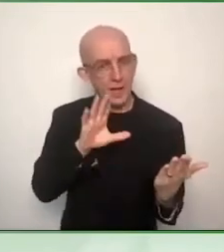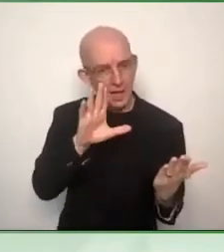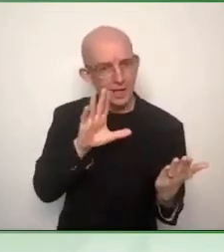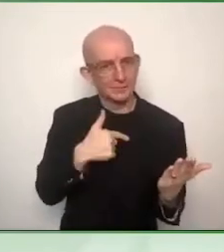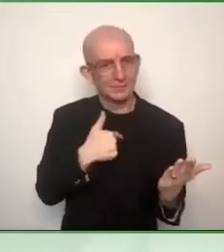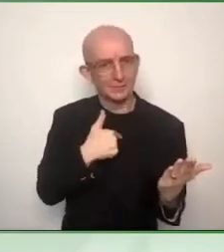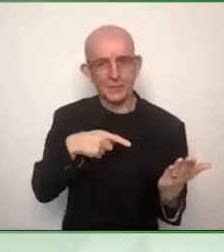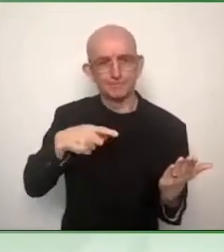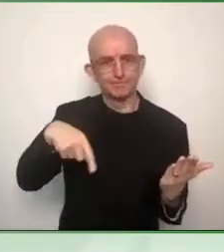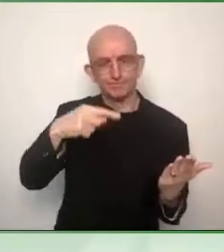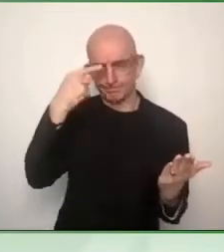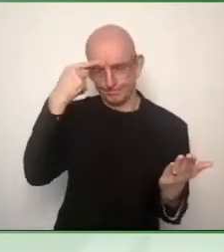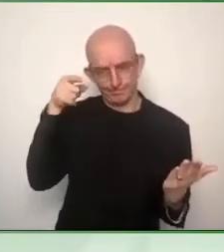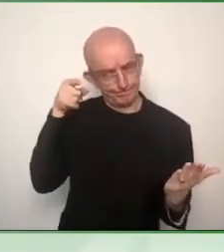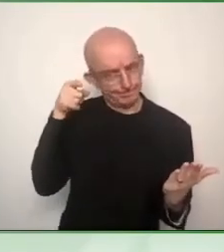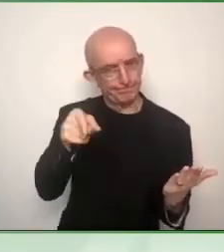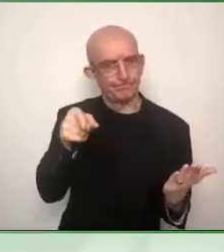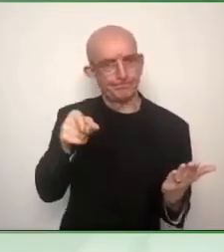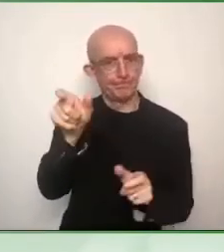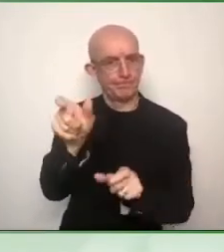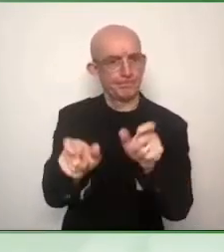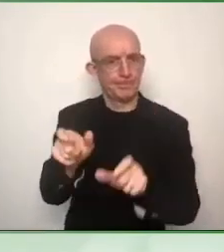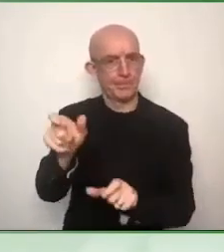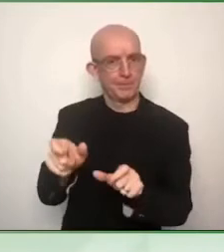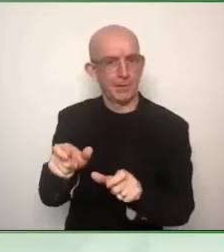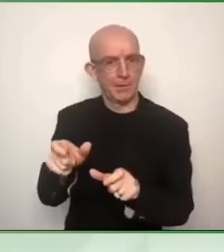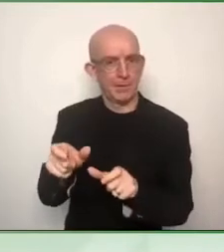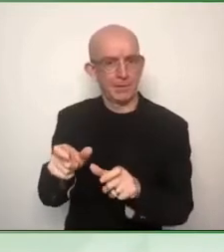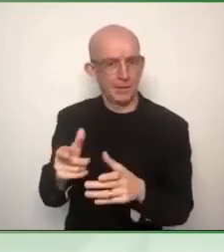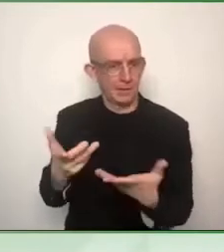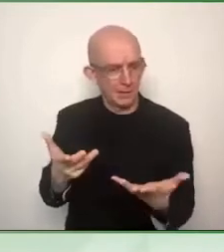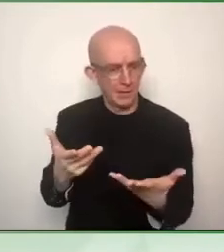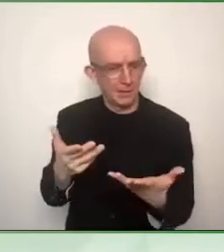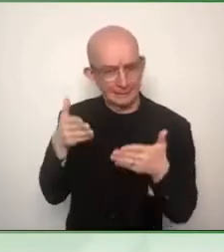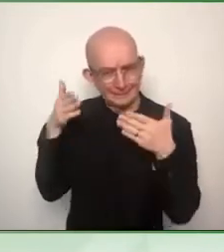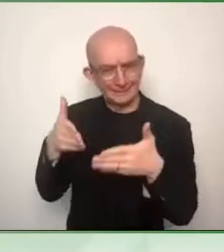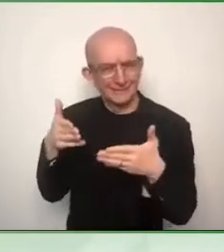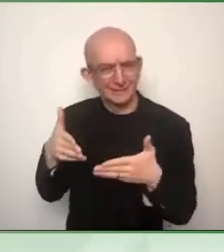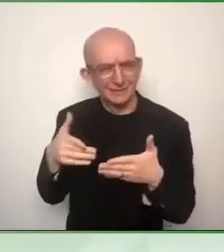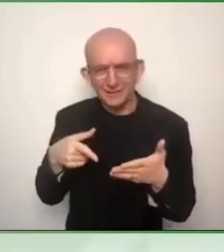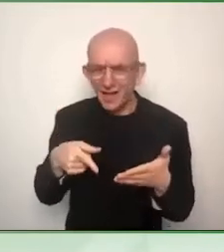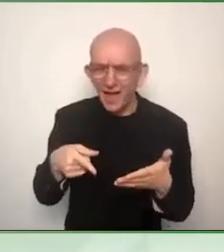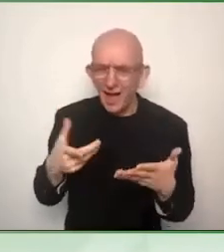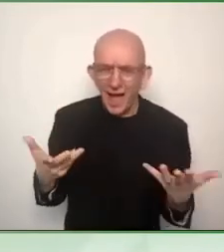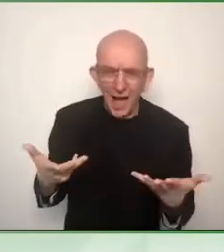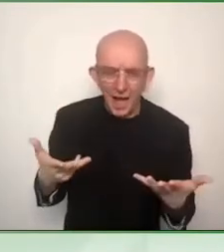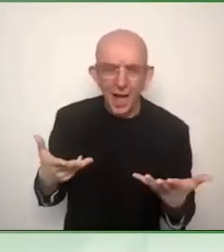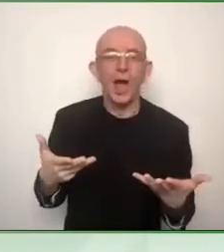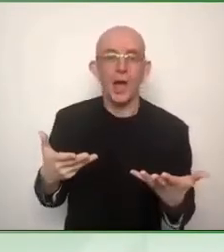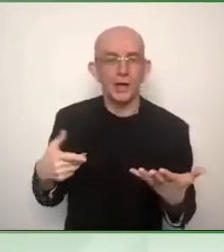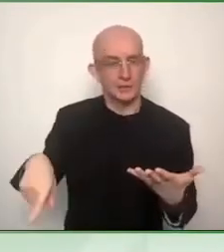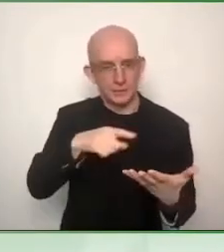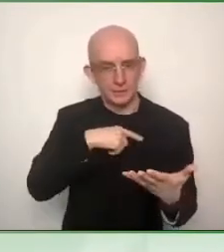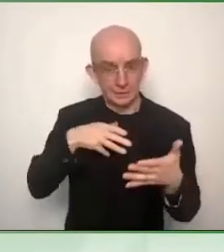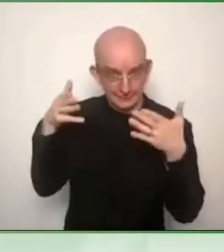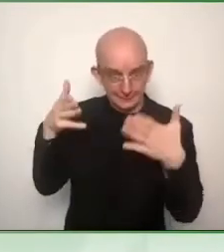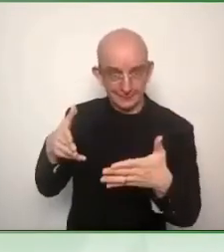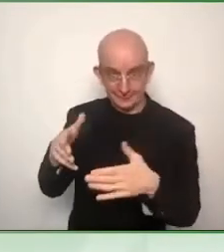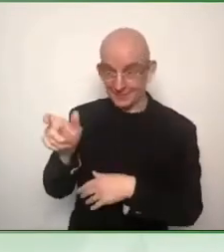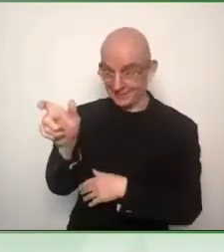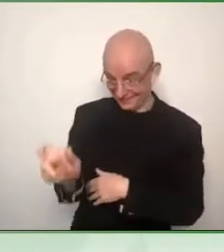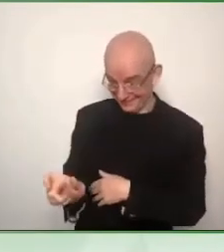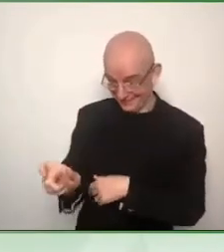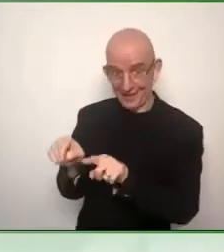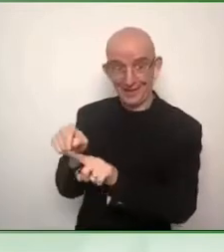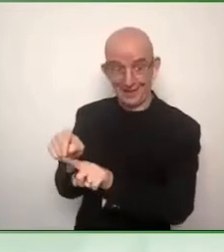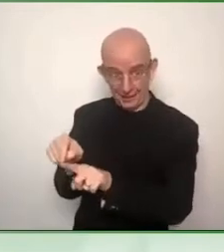user experience. And that I think is such a close fit with accessibility. For years and years in accessibility, we've been saying